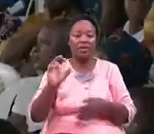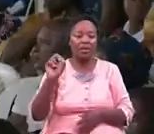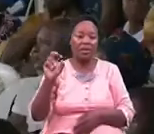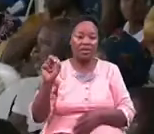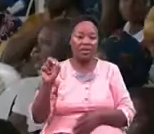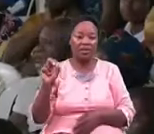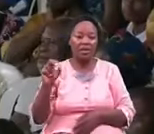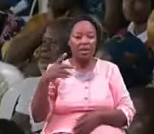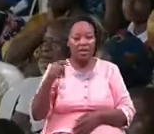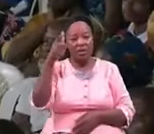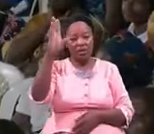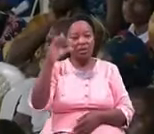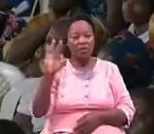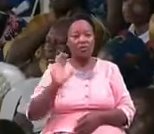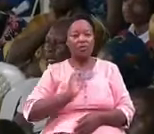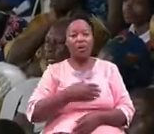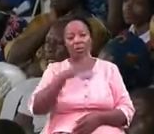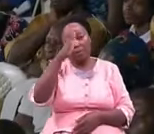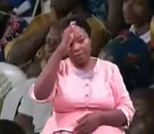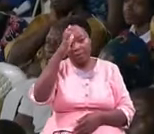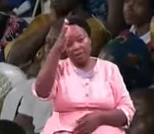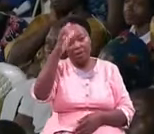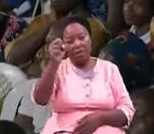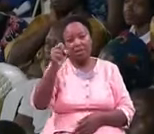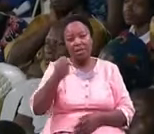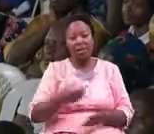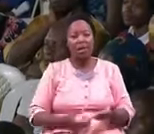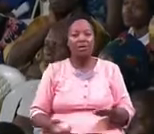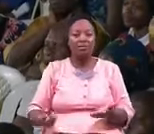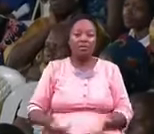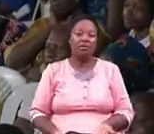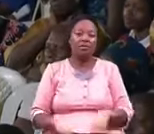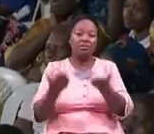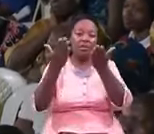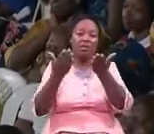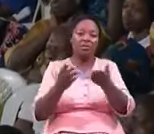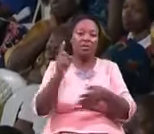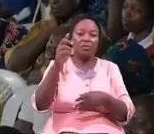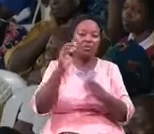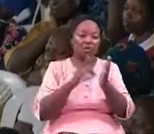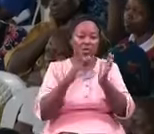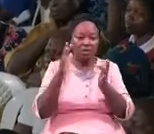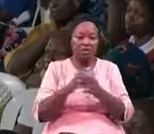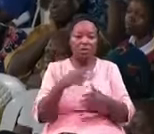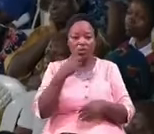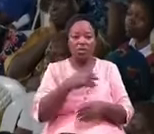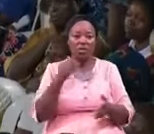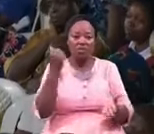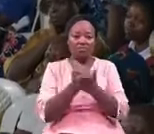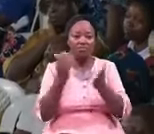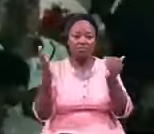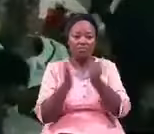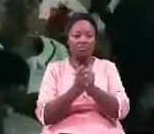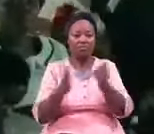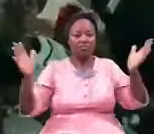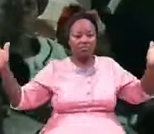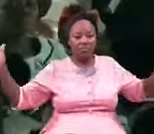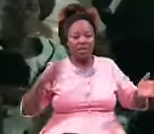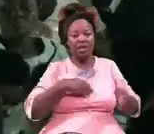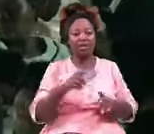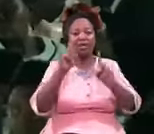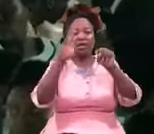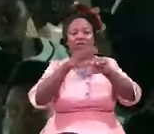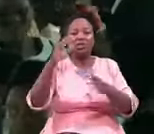the God of our fathers raised up Jesus whom you slew and hanged on a tree